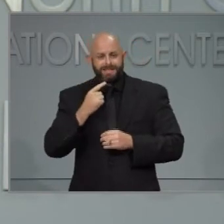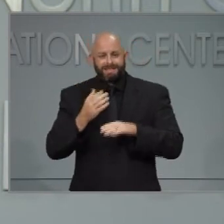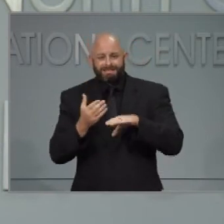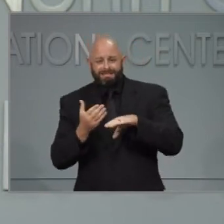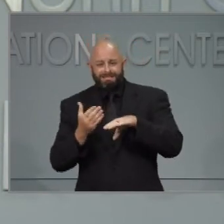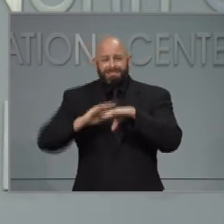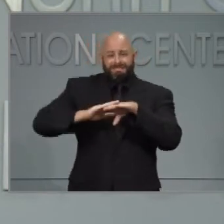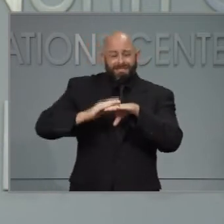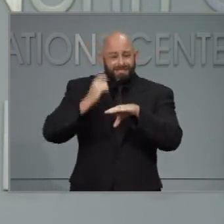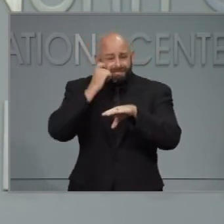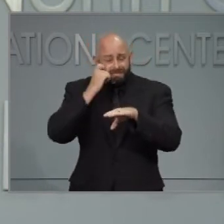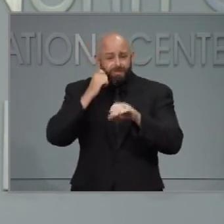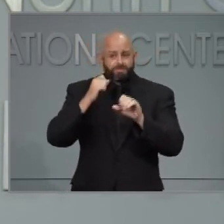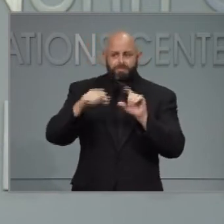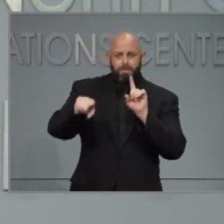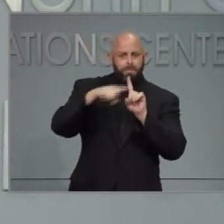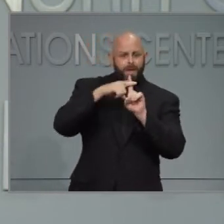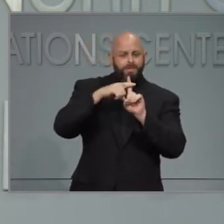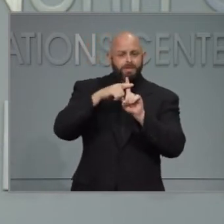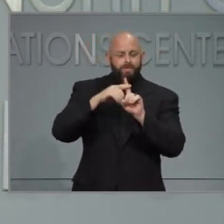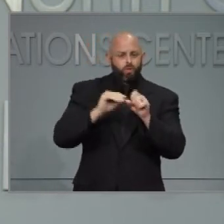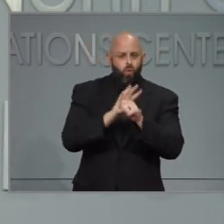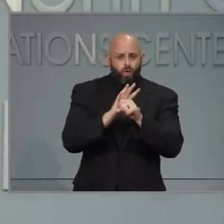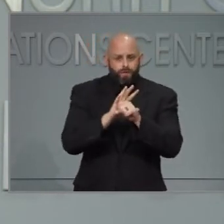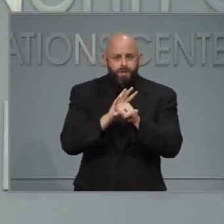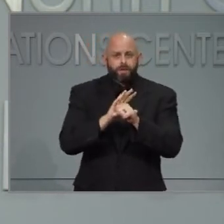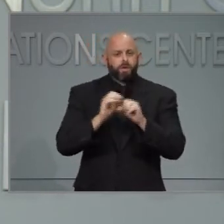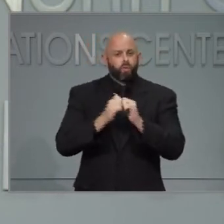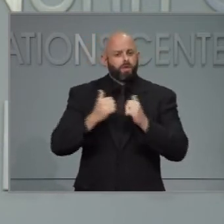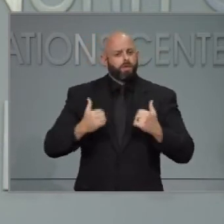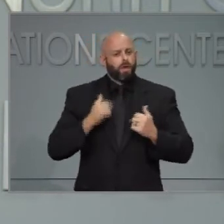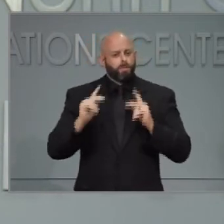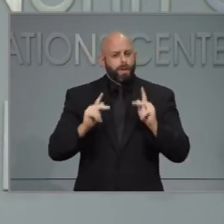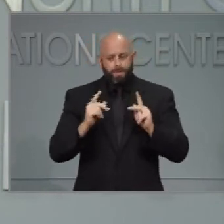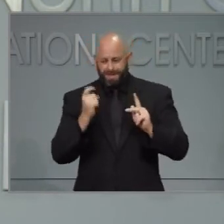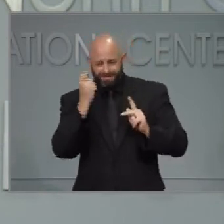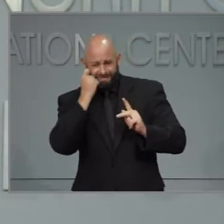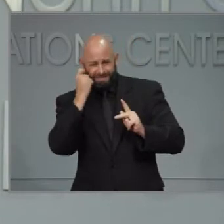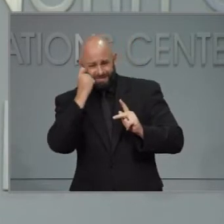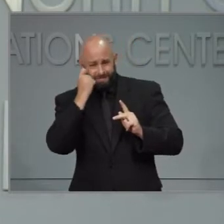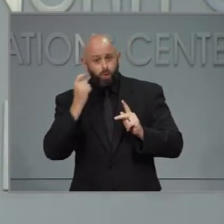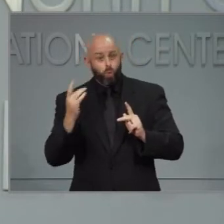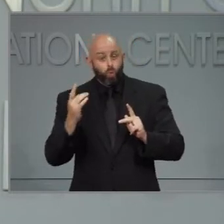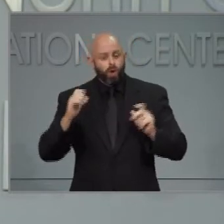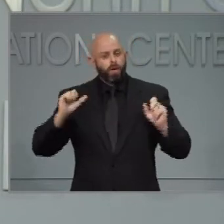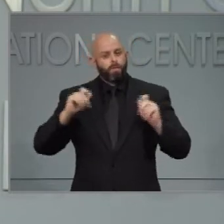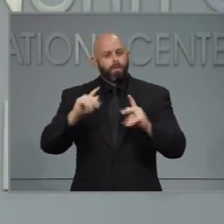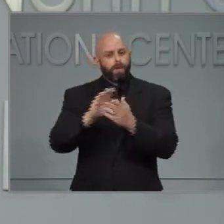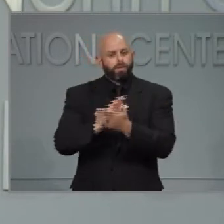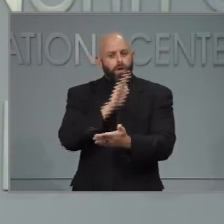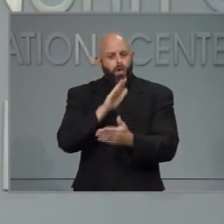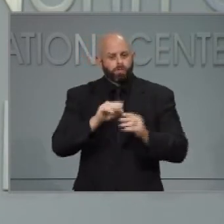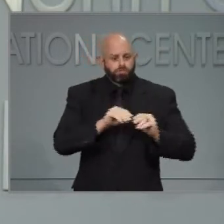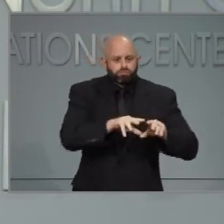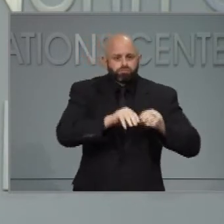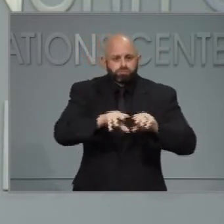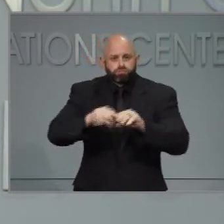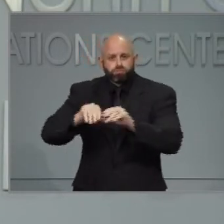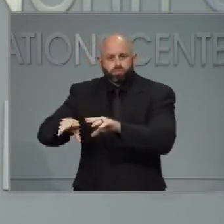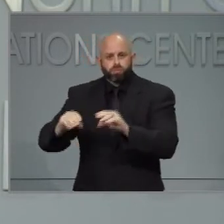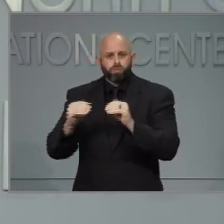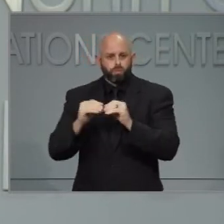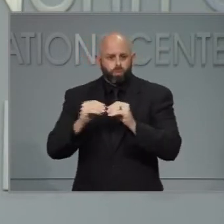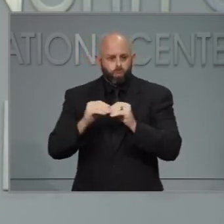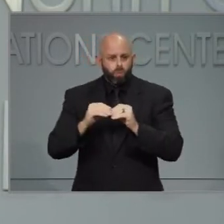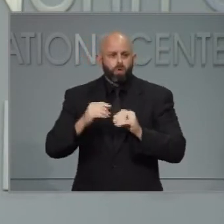spike in cases in mid-August, particularly among younger people with back-to-back-college season. I'm curious, is she